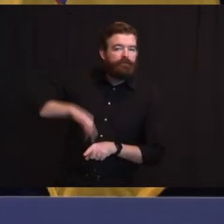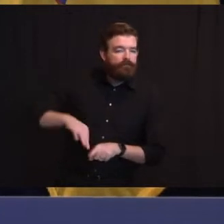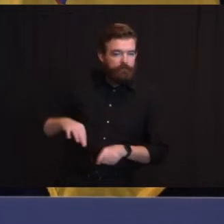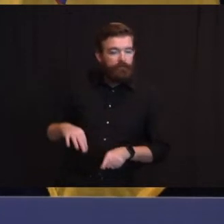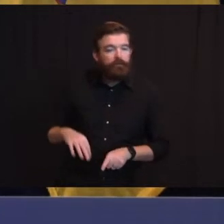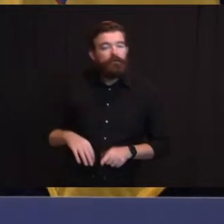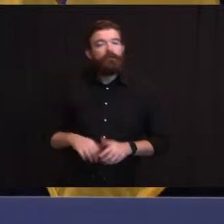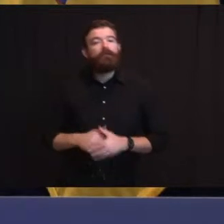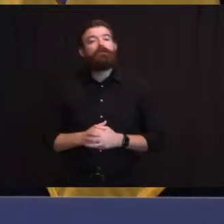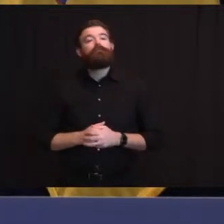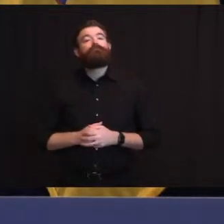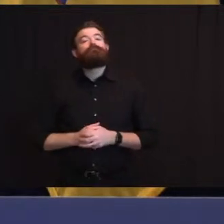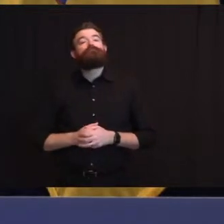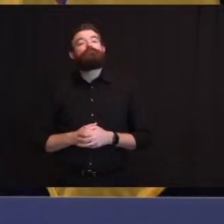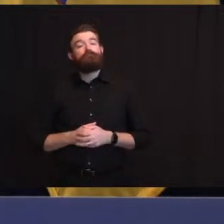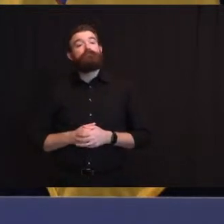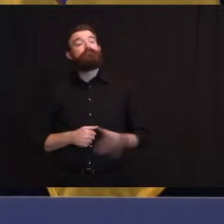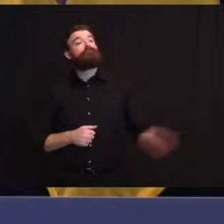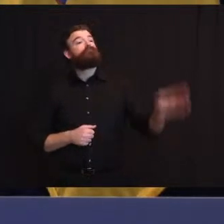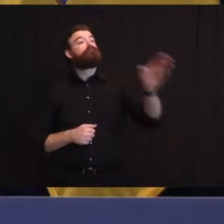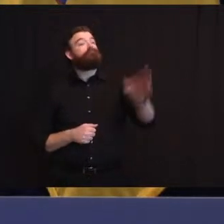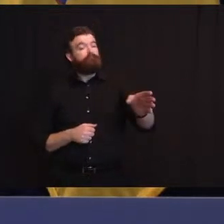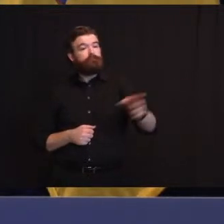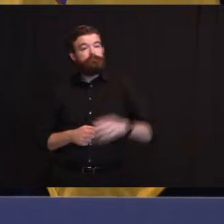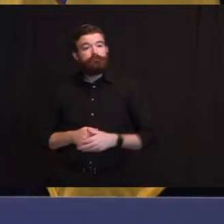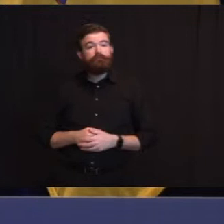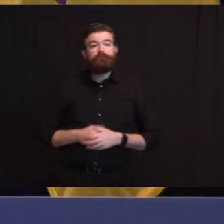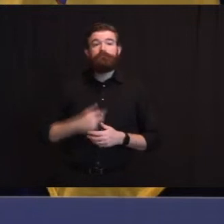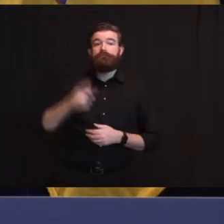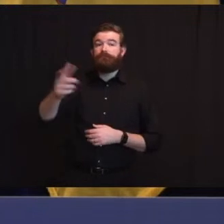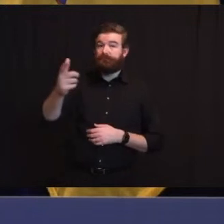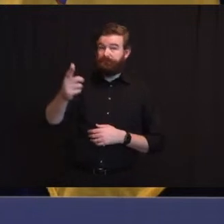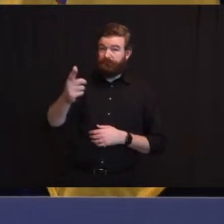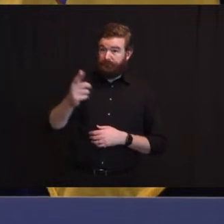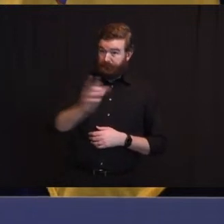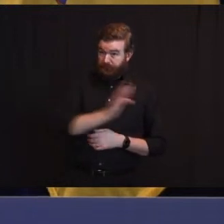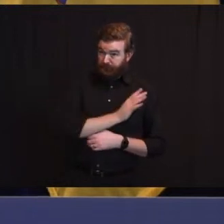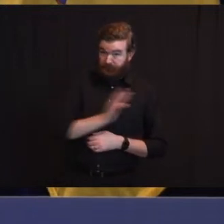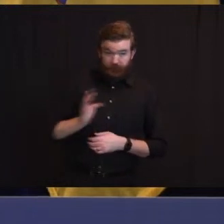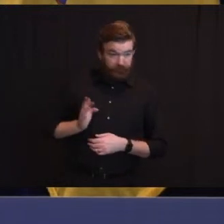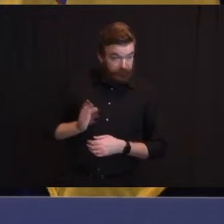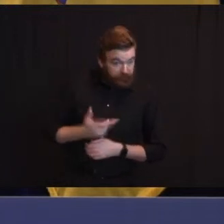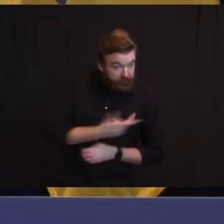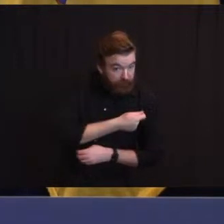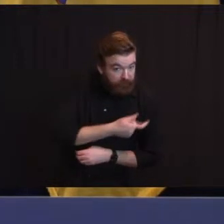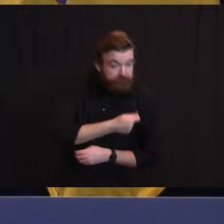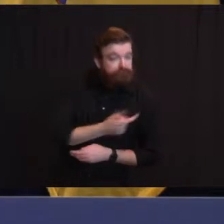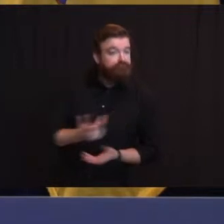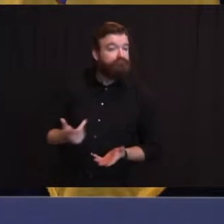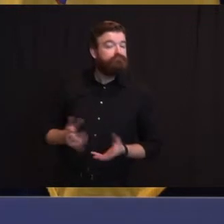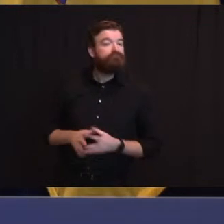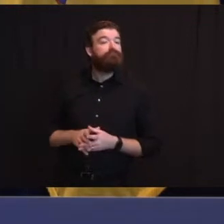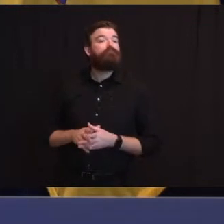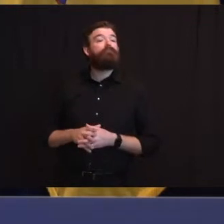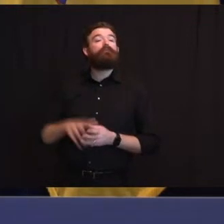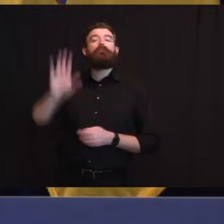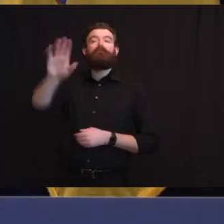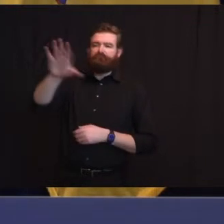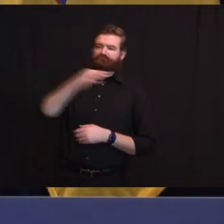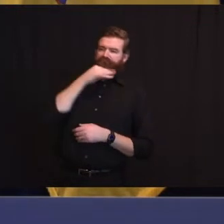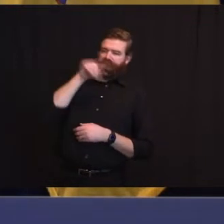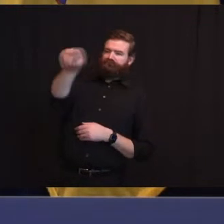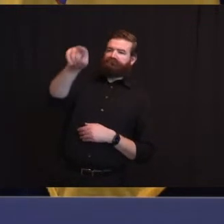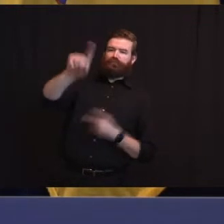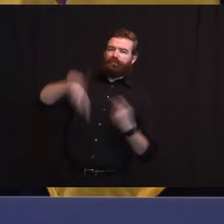trustees, I guess, getting vaccinated. So, for both the governor and the commissioner, when do you think you should get vaccinated? How do both of you